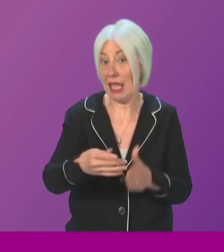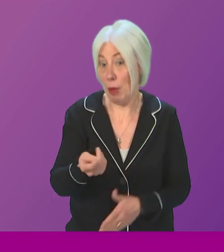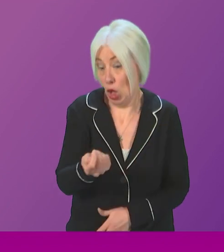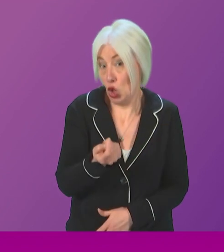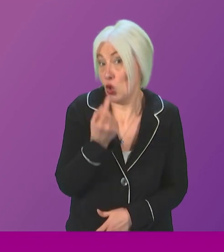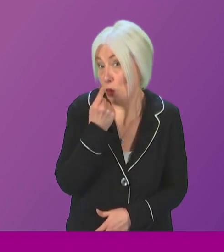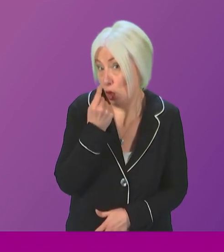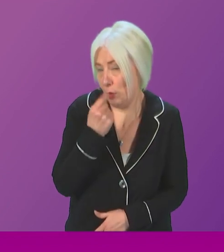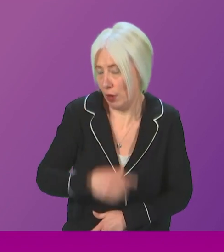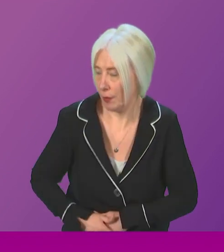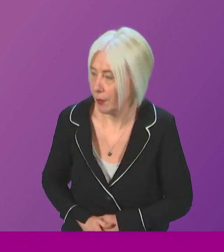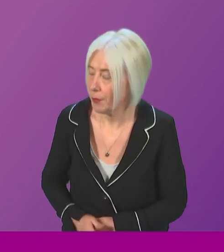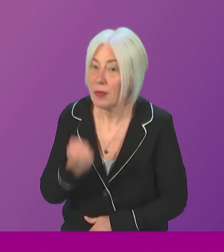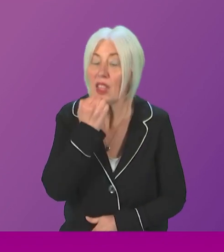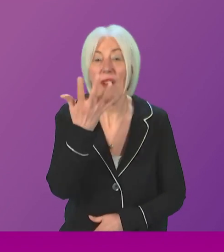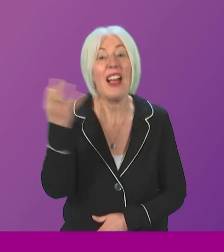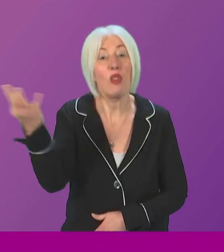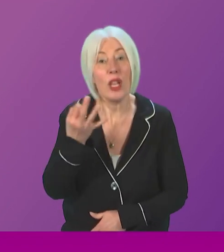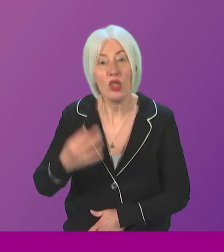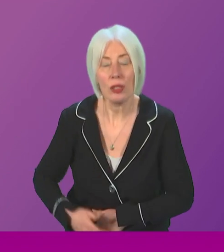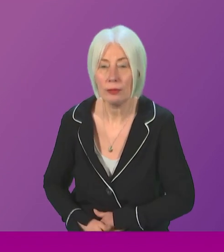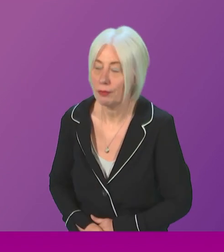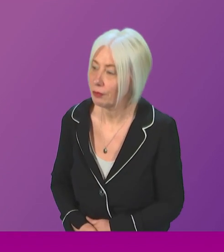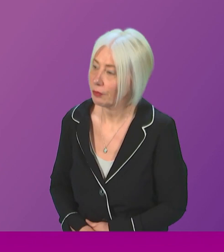possibly can. Question number five, Donald Cameron.